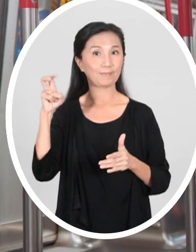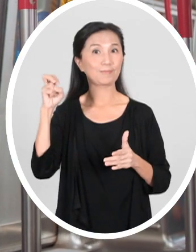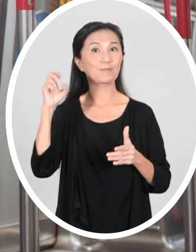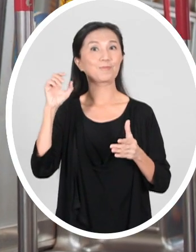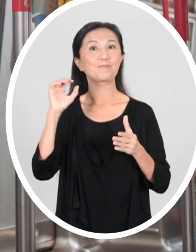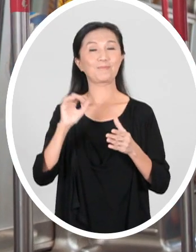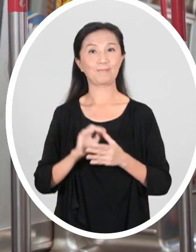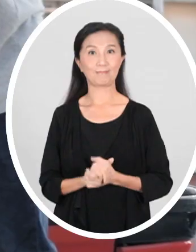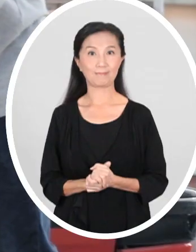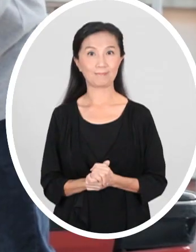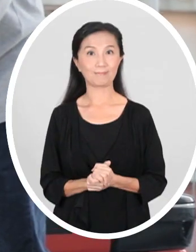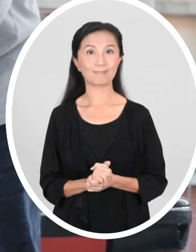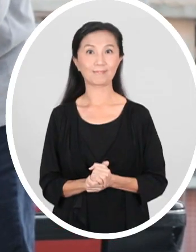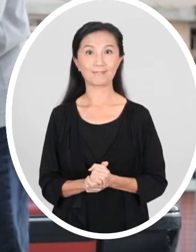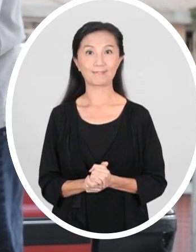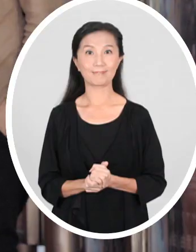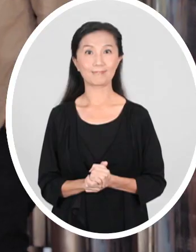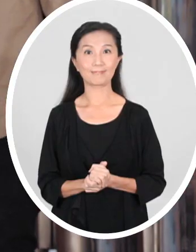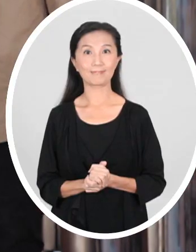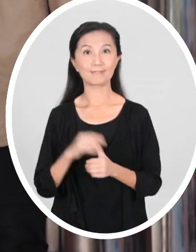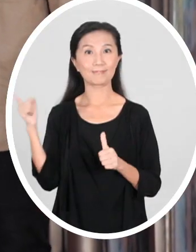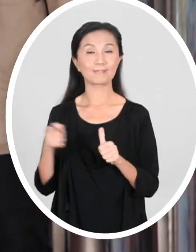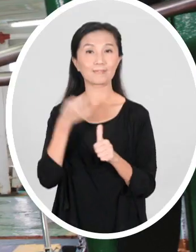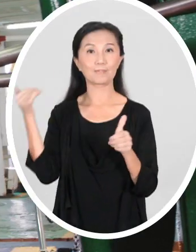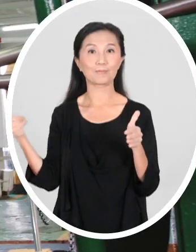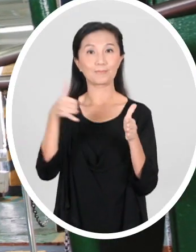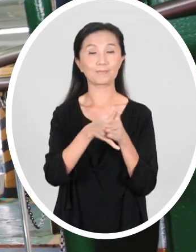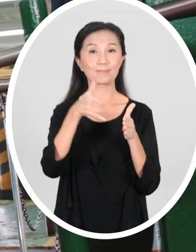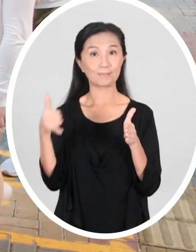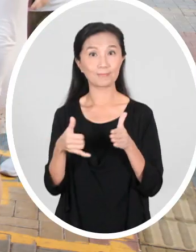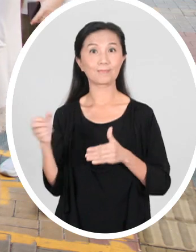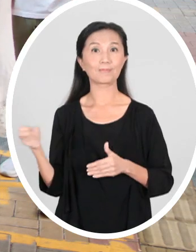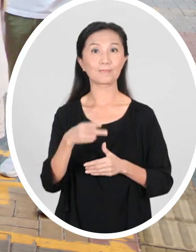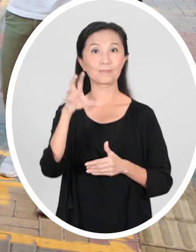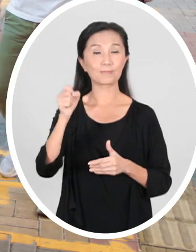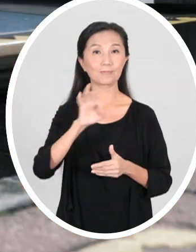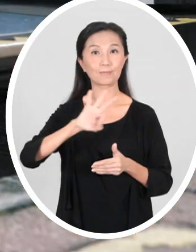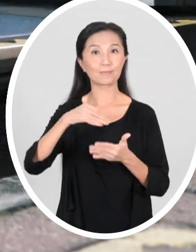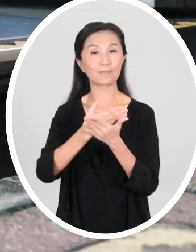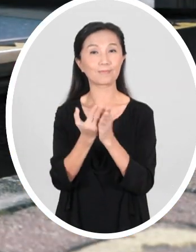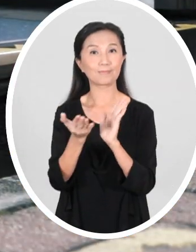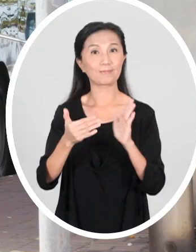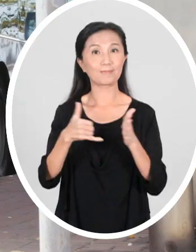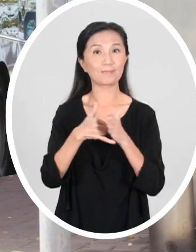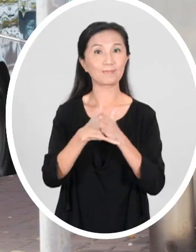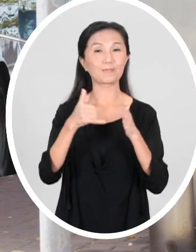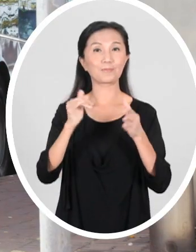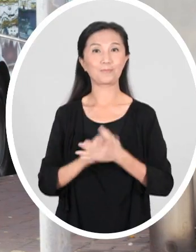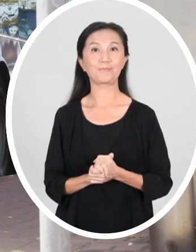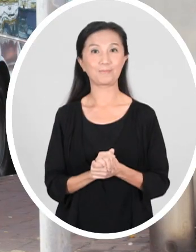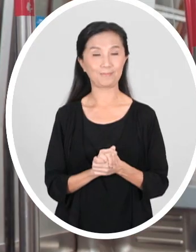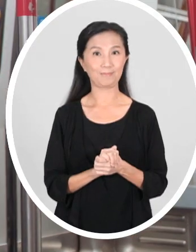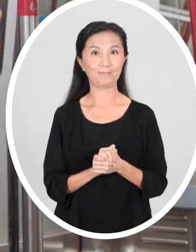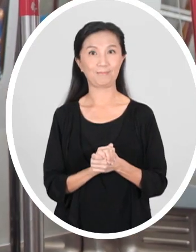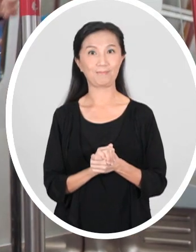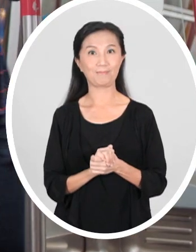transport is still difficult for us. We would appreciate your help to give us priority to board and delight. And when using